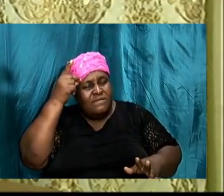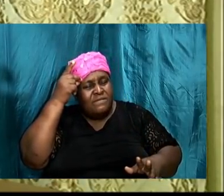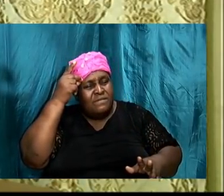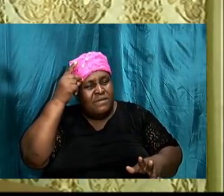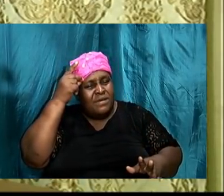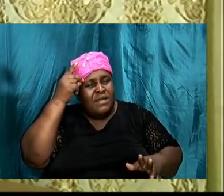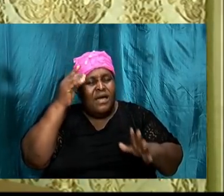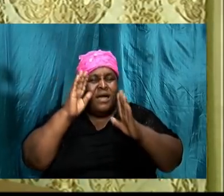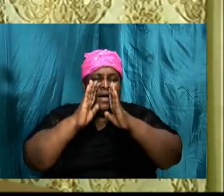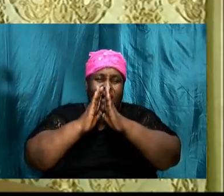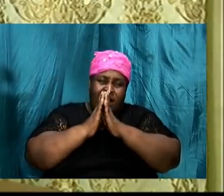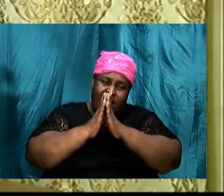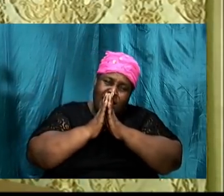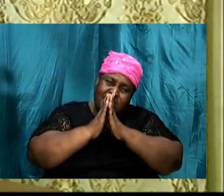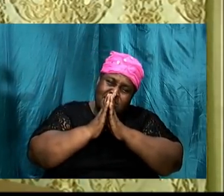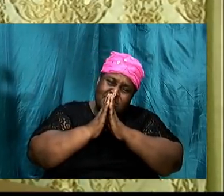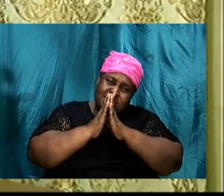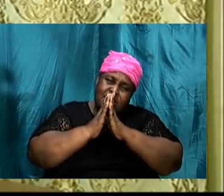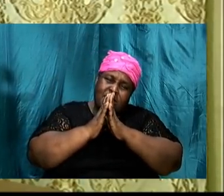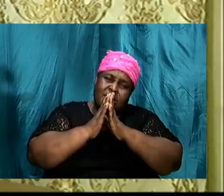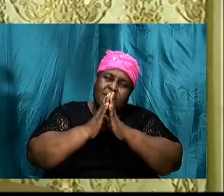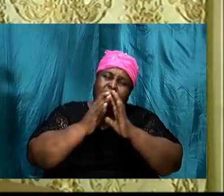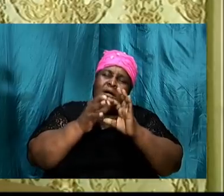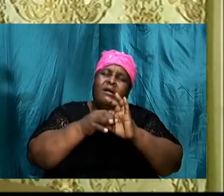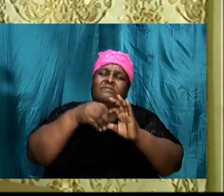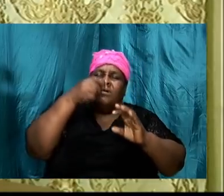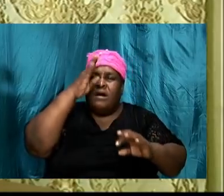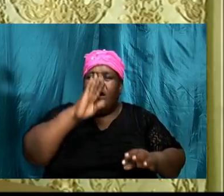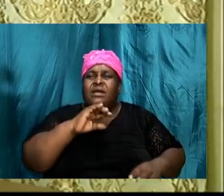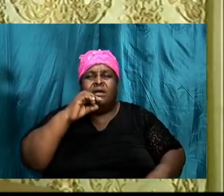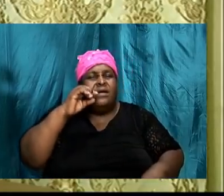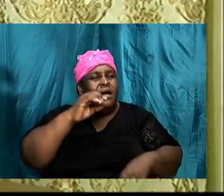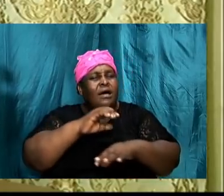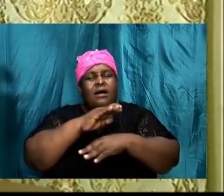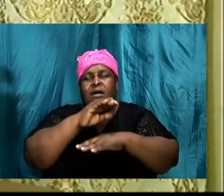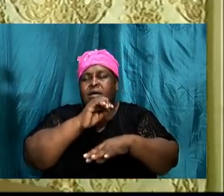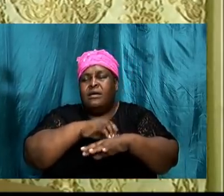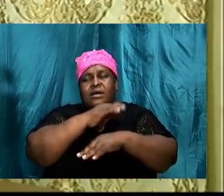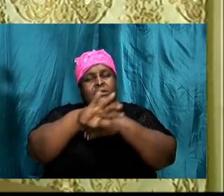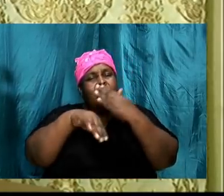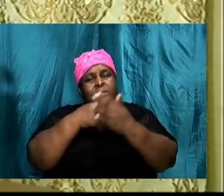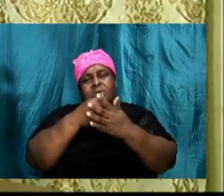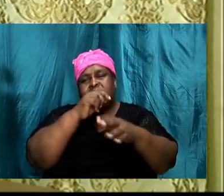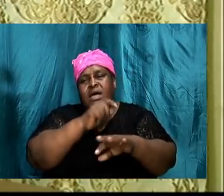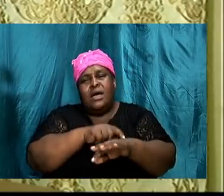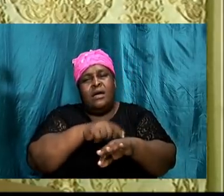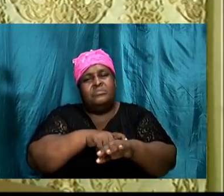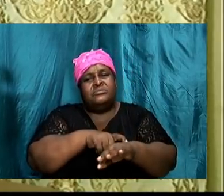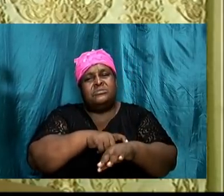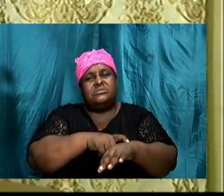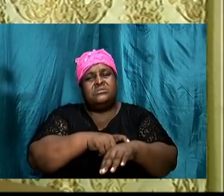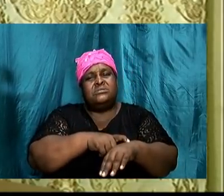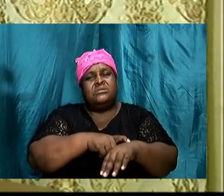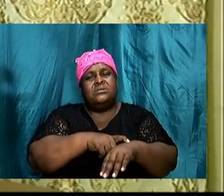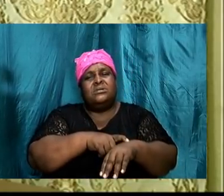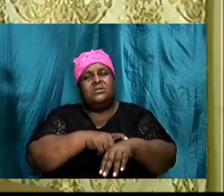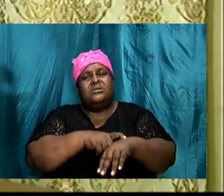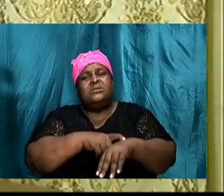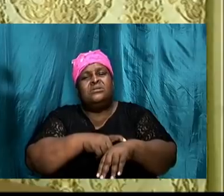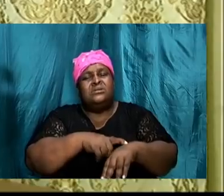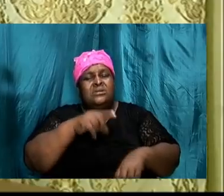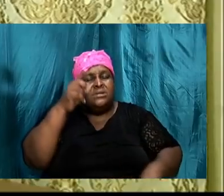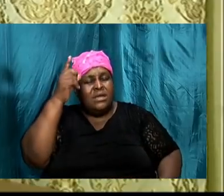of the Lord. So David multiple inquiries of the Lord reveal that he was a man of prayer.